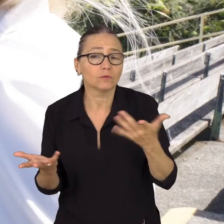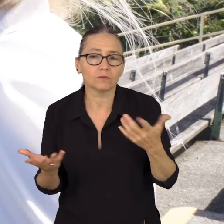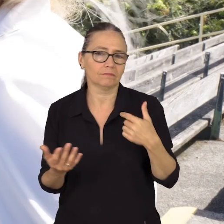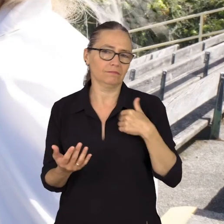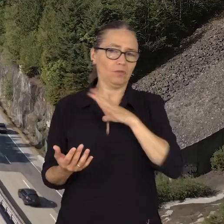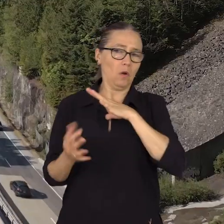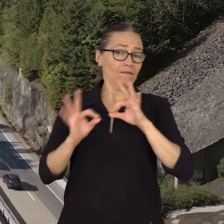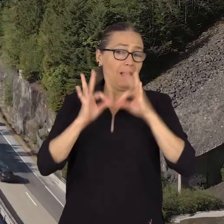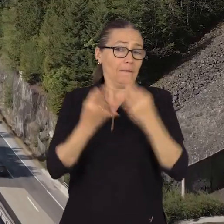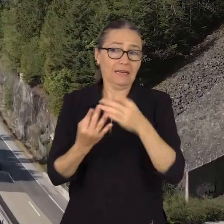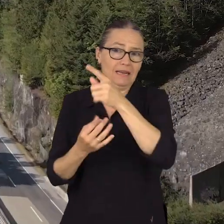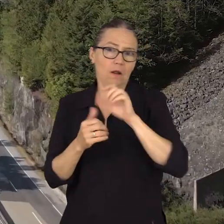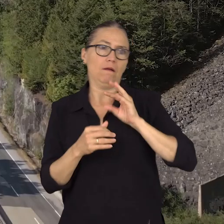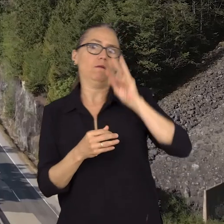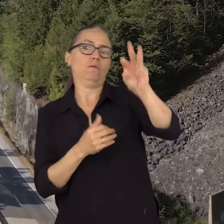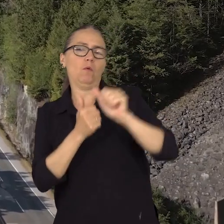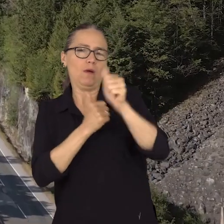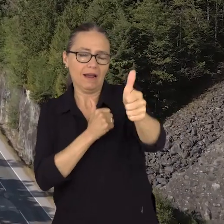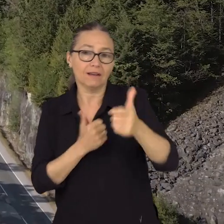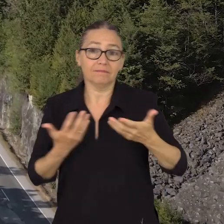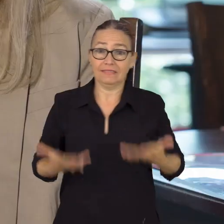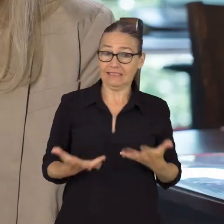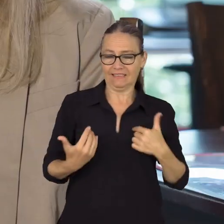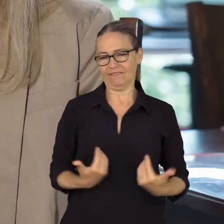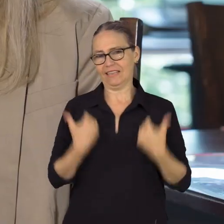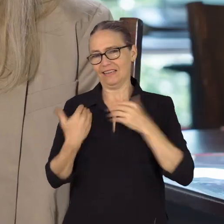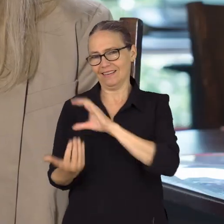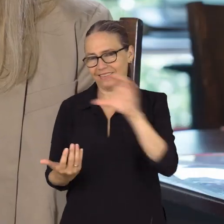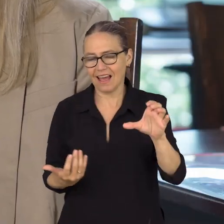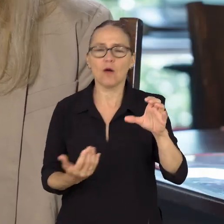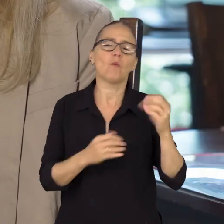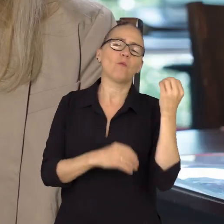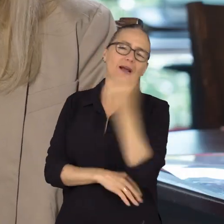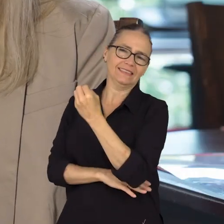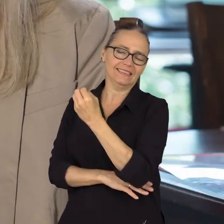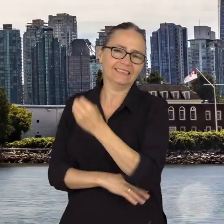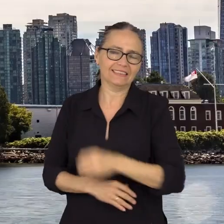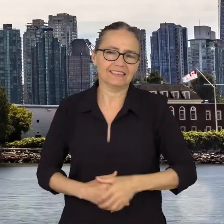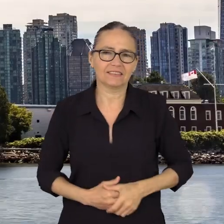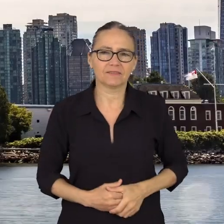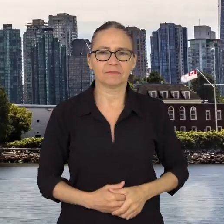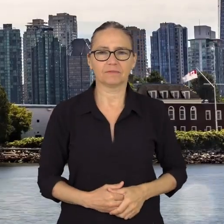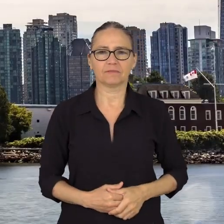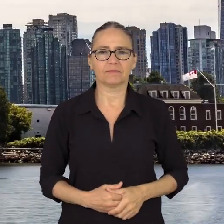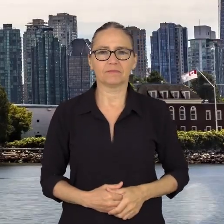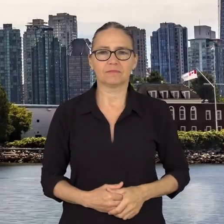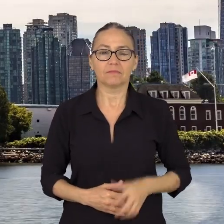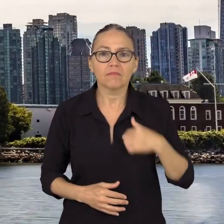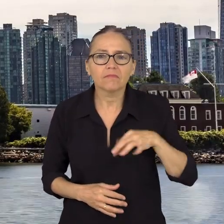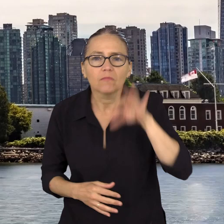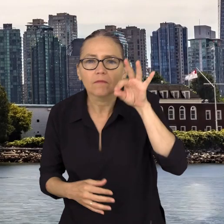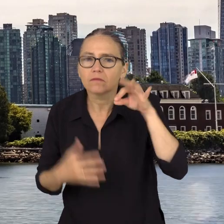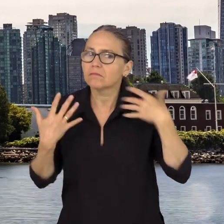distant family here. Living in Canada, especially now in the West Coast, being